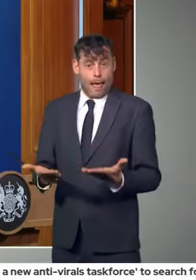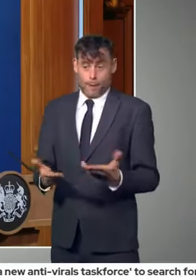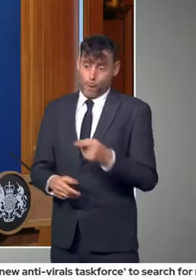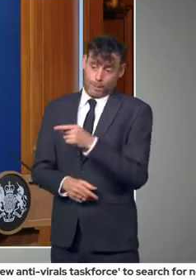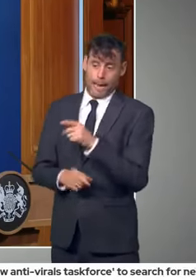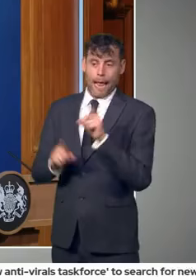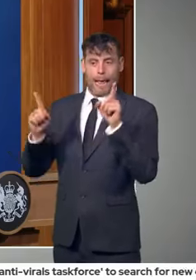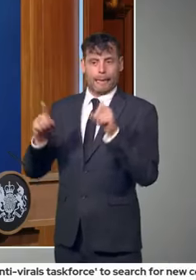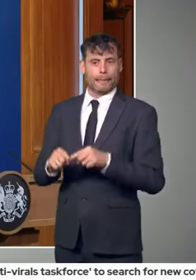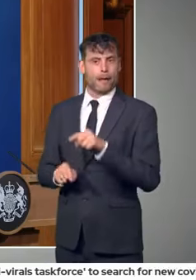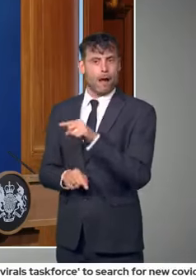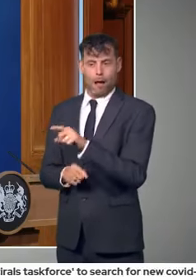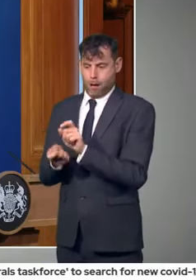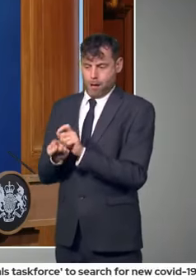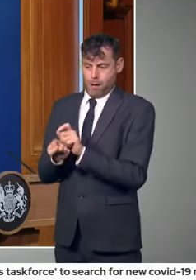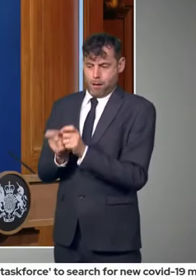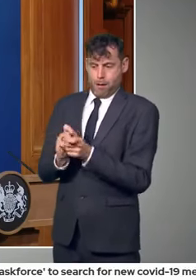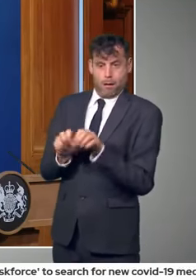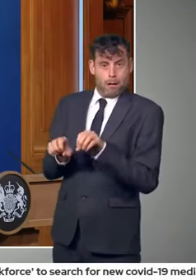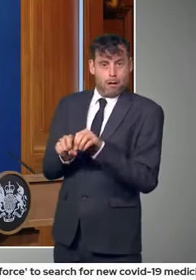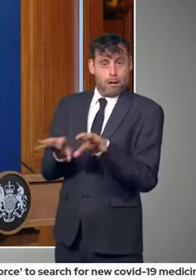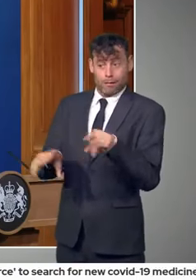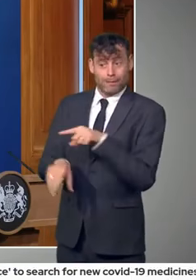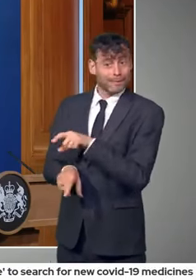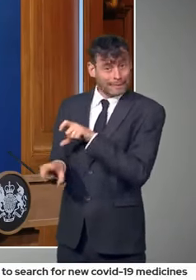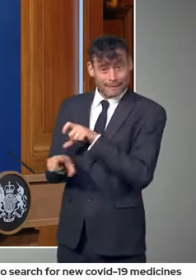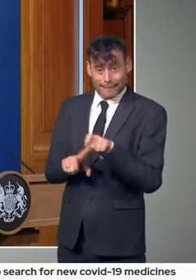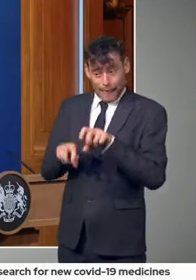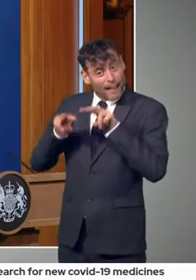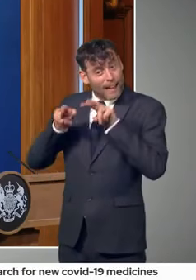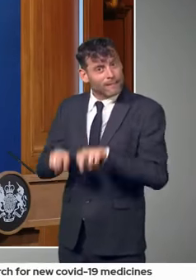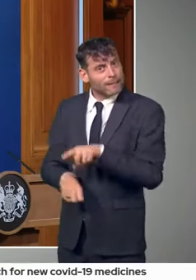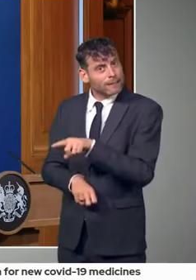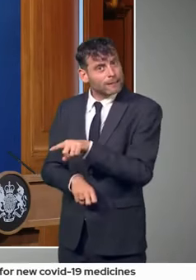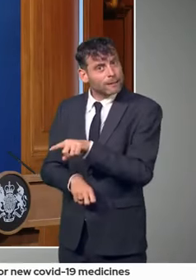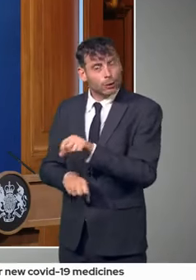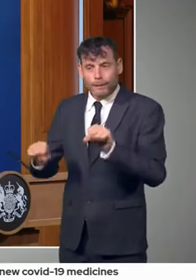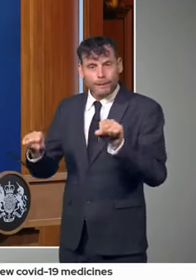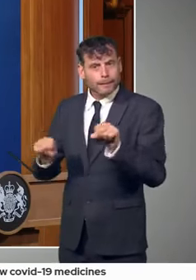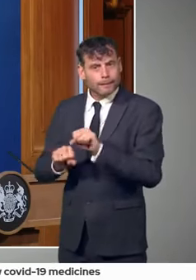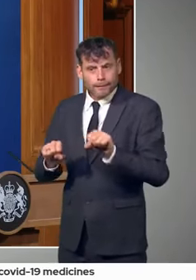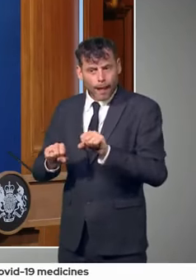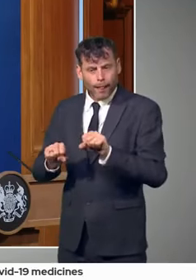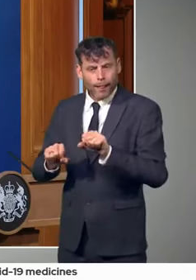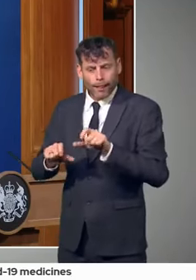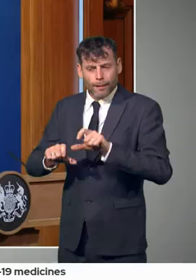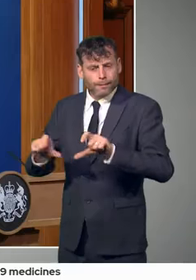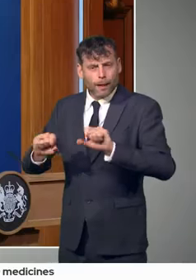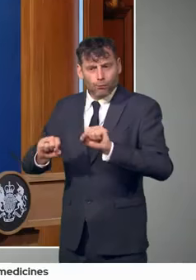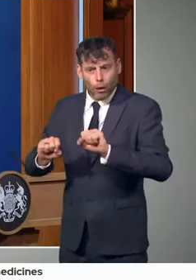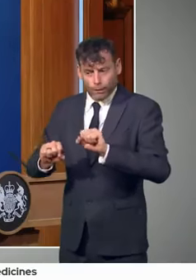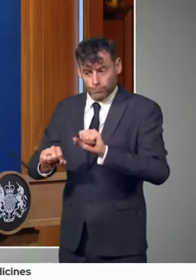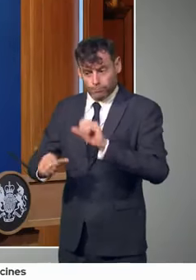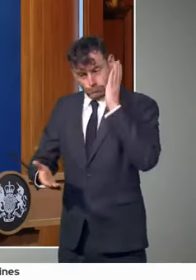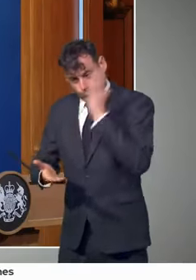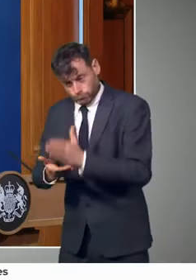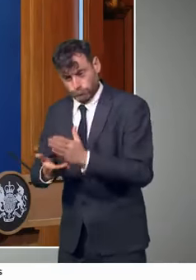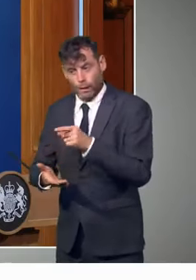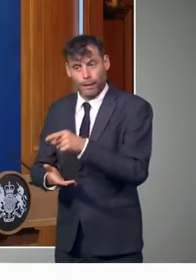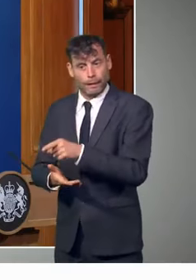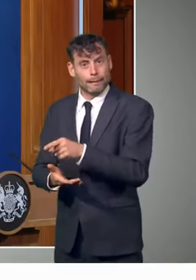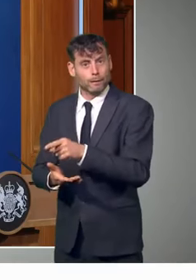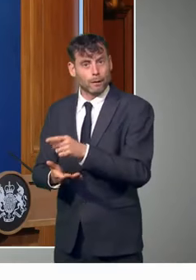under investigation. It hasn't yet been deemed a variant of concern. I think that was why there was, there's been